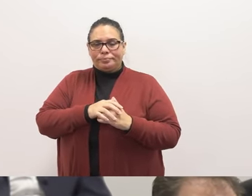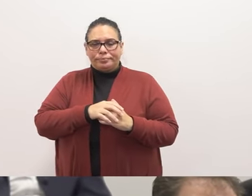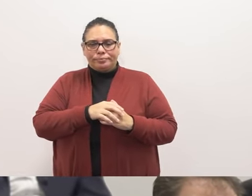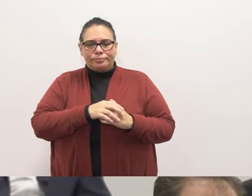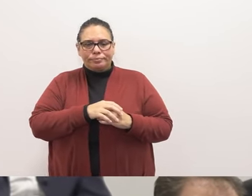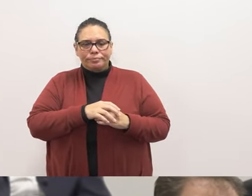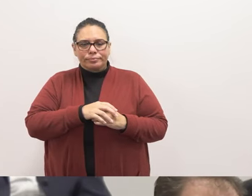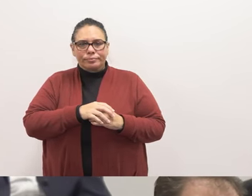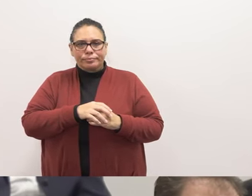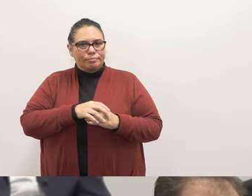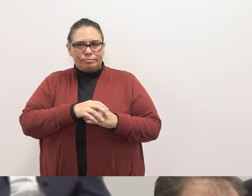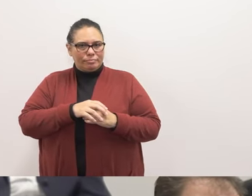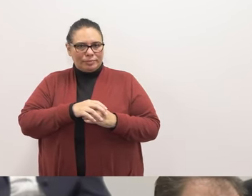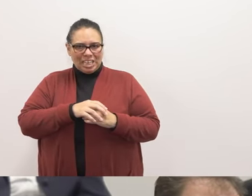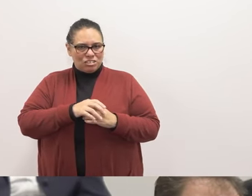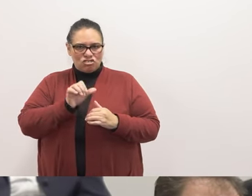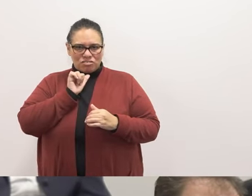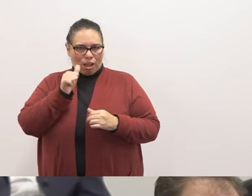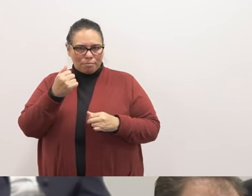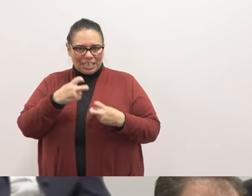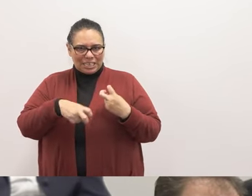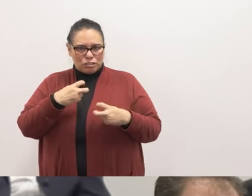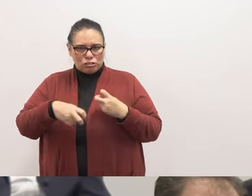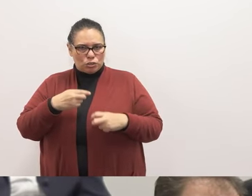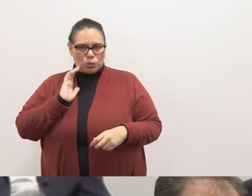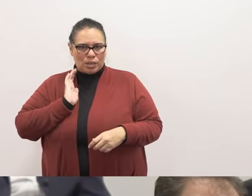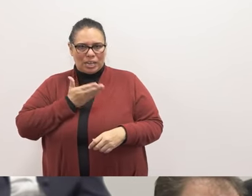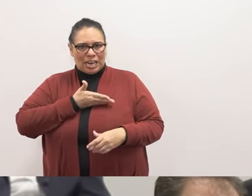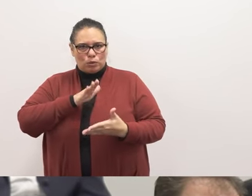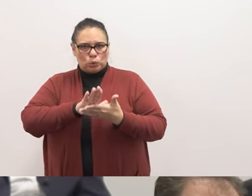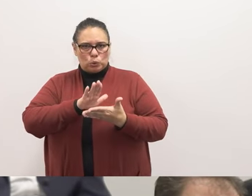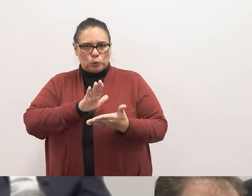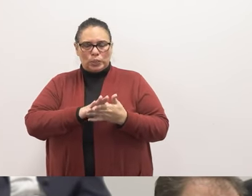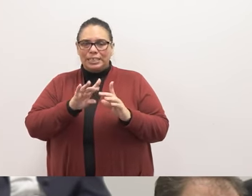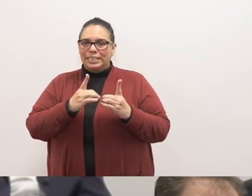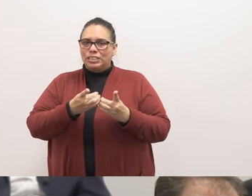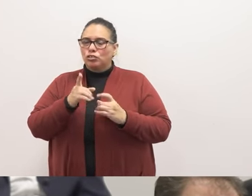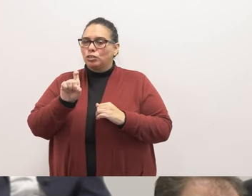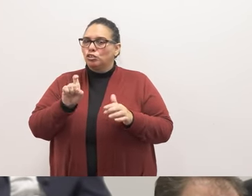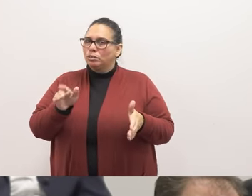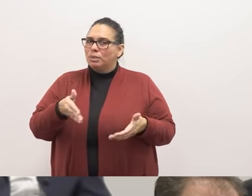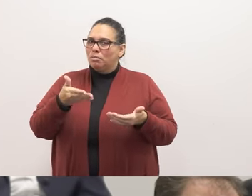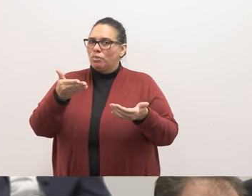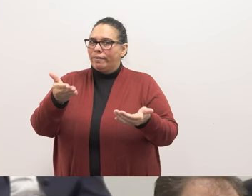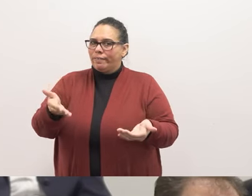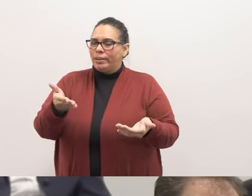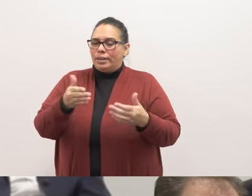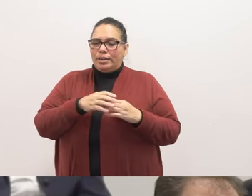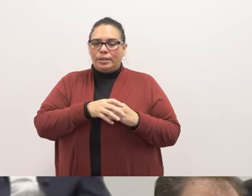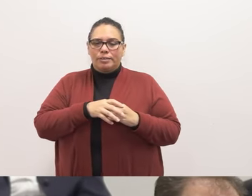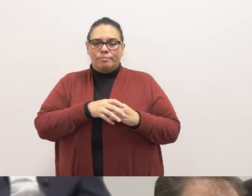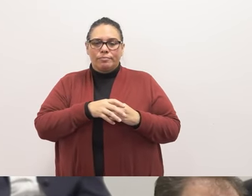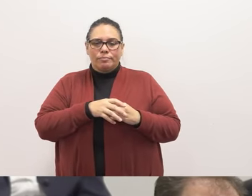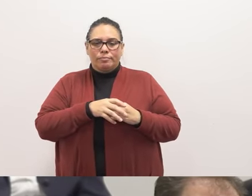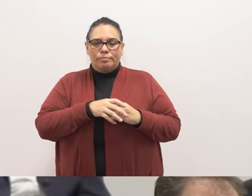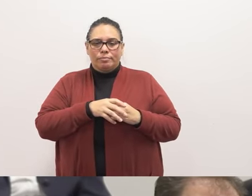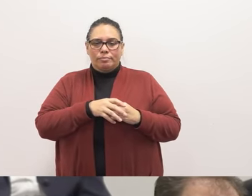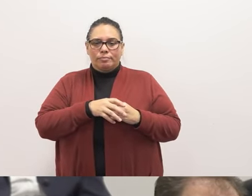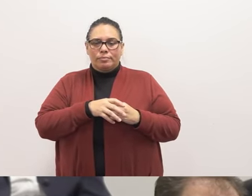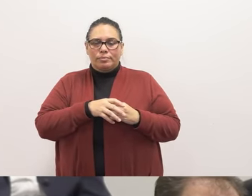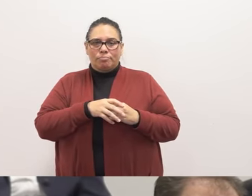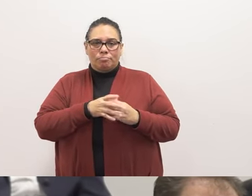This should not be an issue at our school. The district should be providing this. And, yeah.